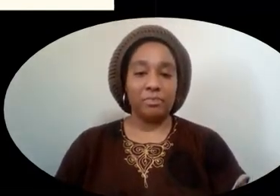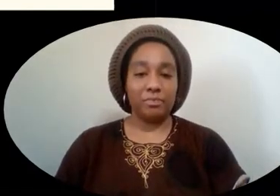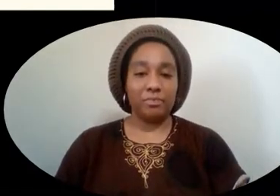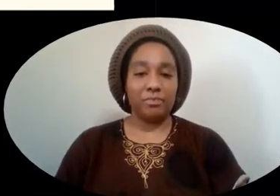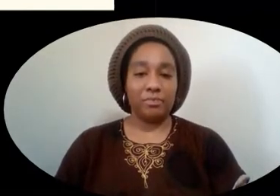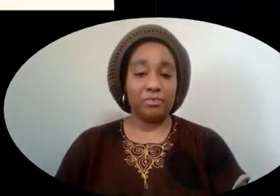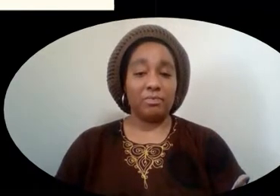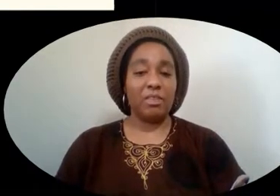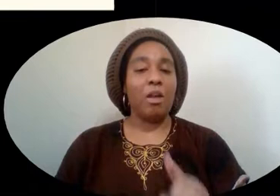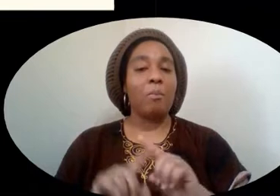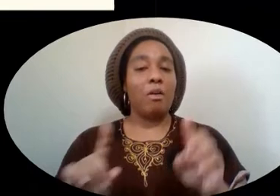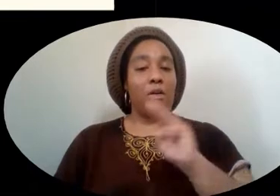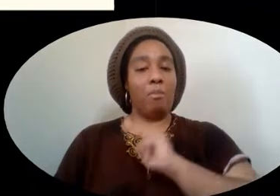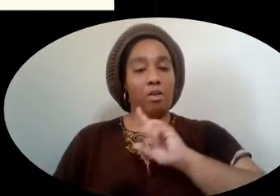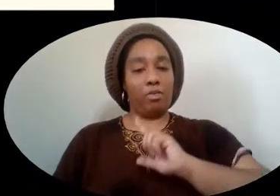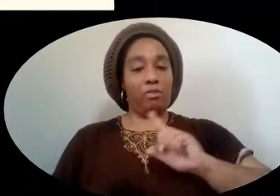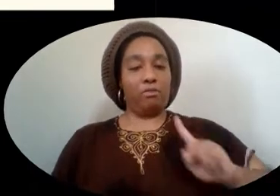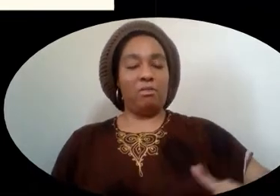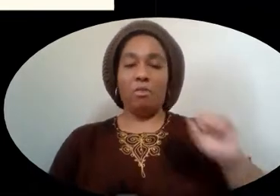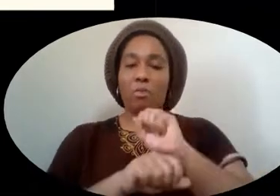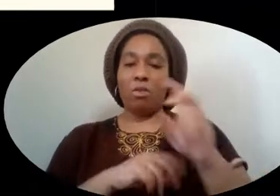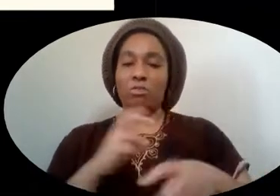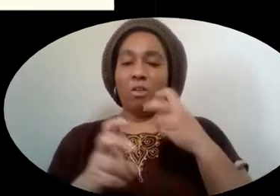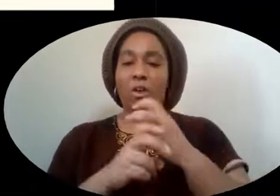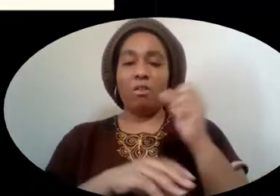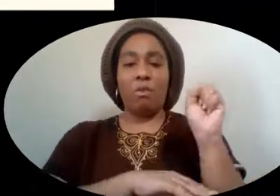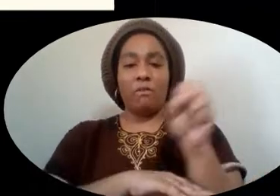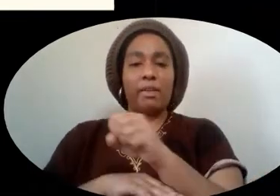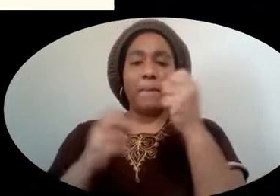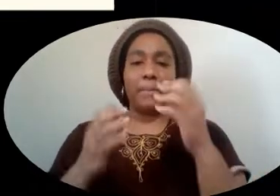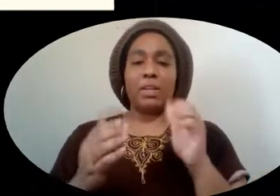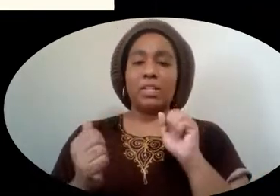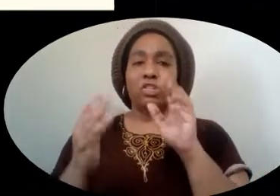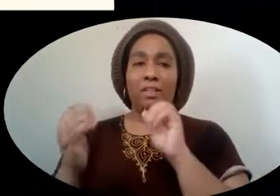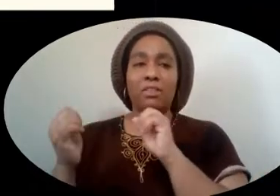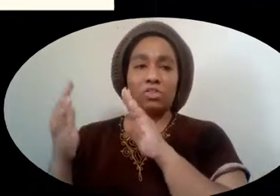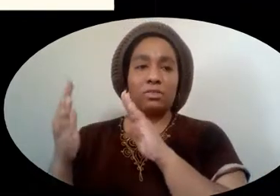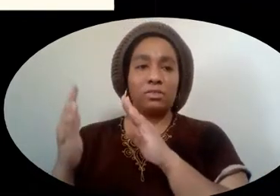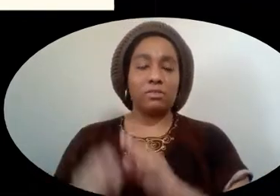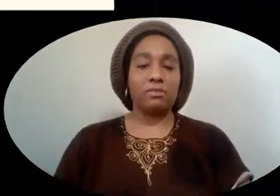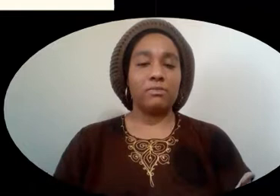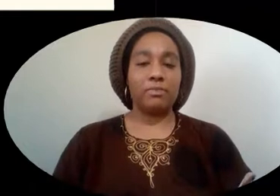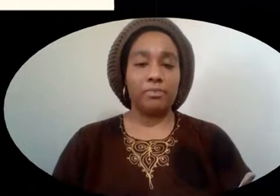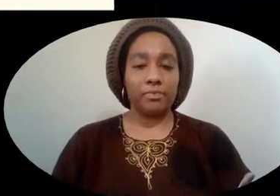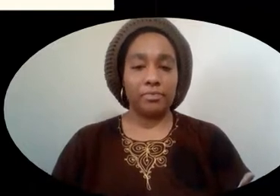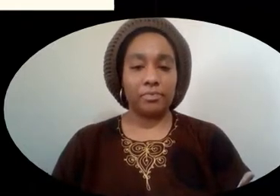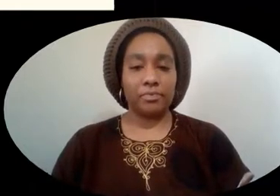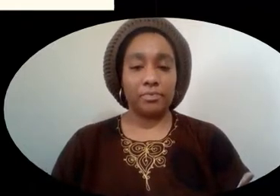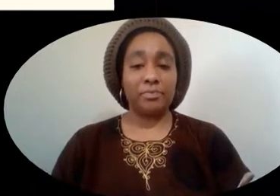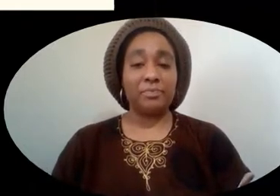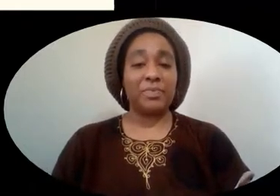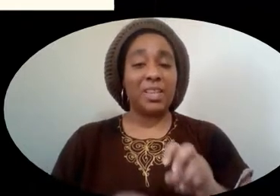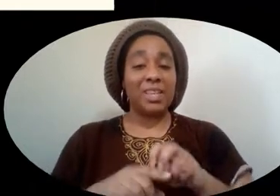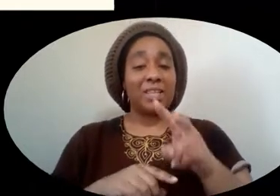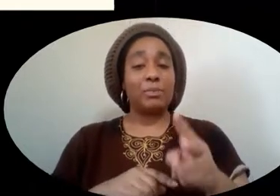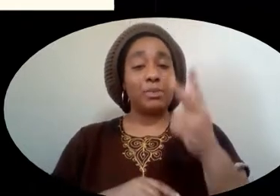But Martin Luther King Jr. worked hard and overcame many challenges. He